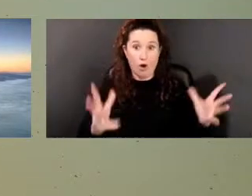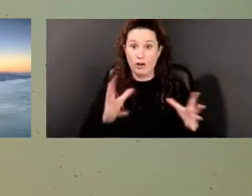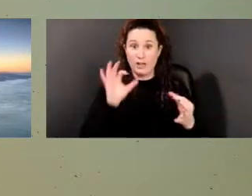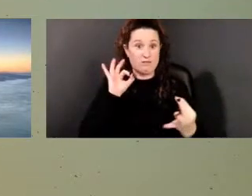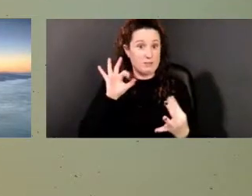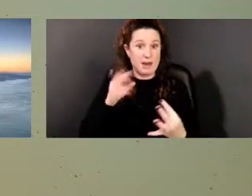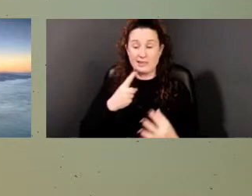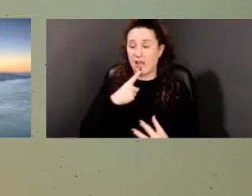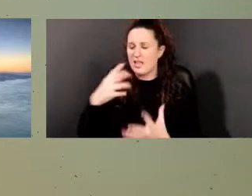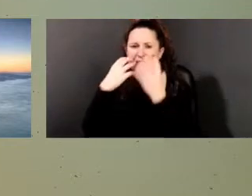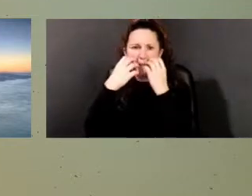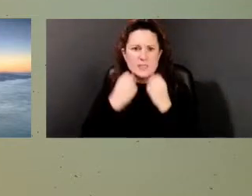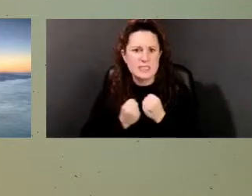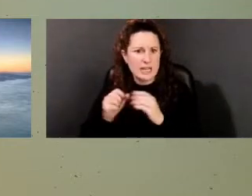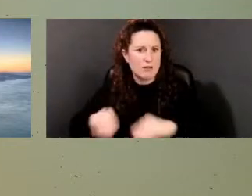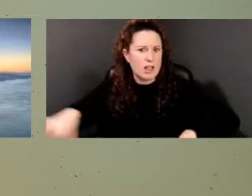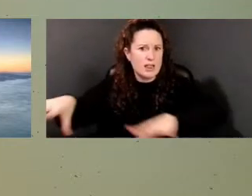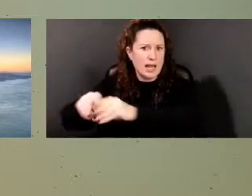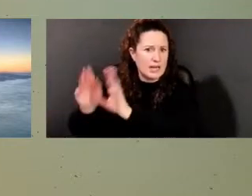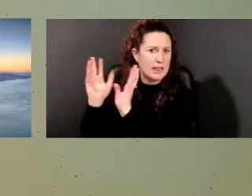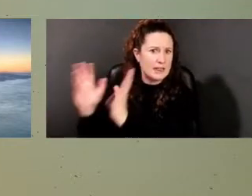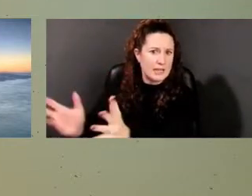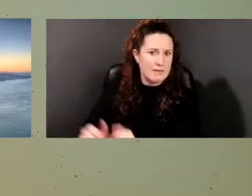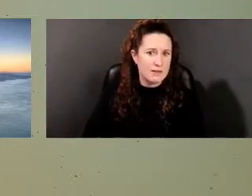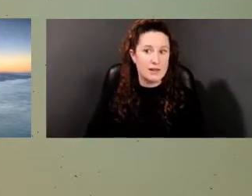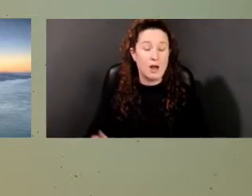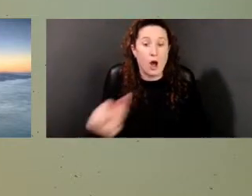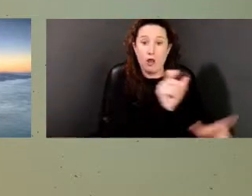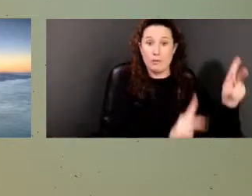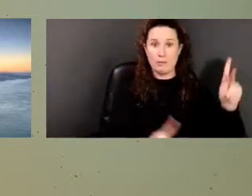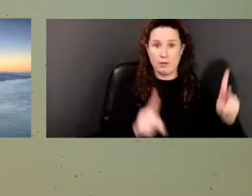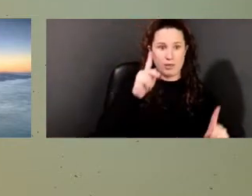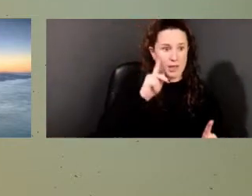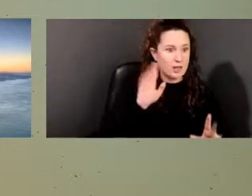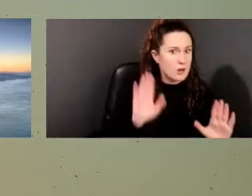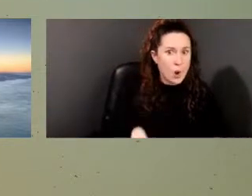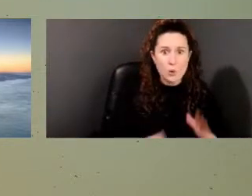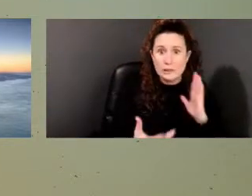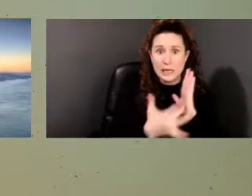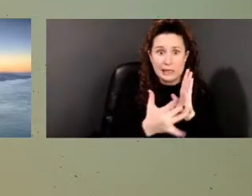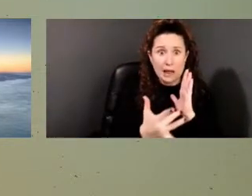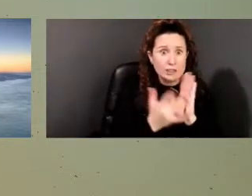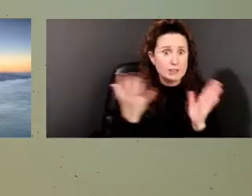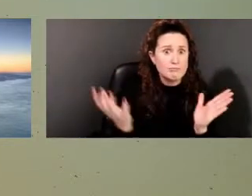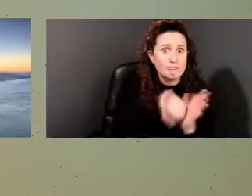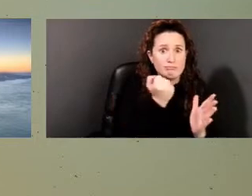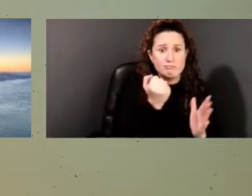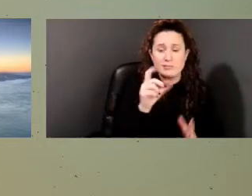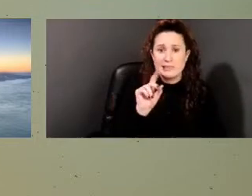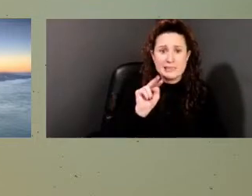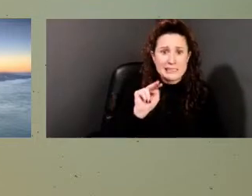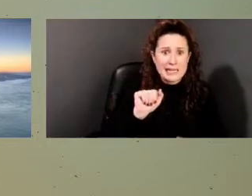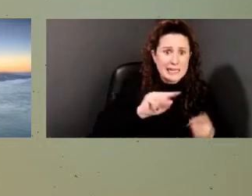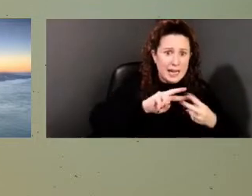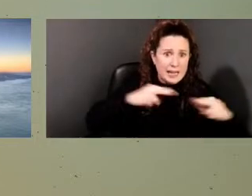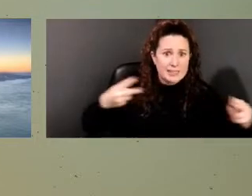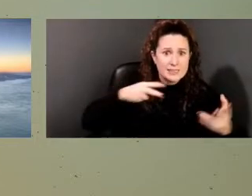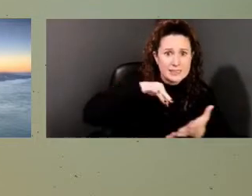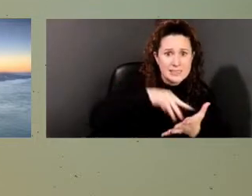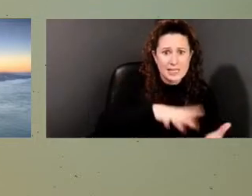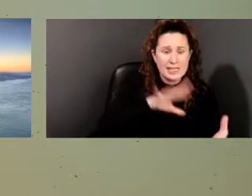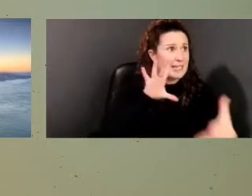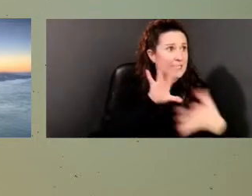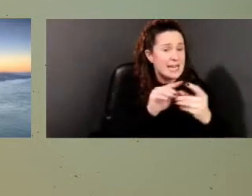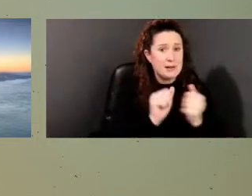Others who say we should use technology DNA to try to connect with the descendant community. Gloria, I know you're going to help work, work